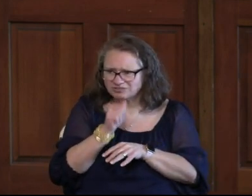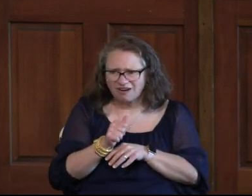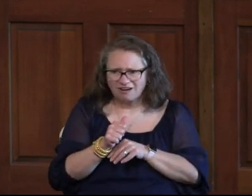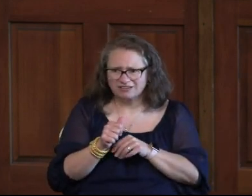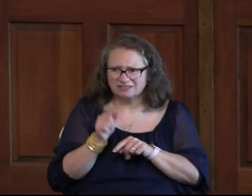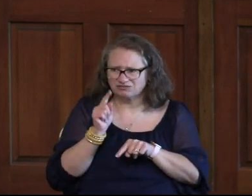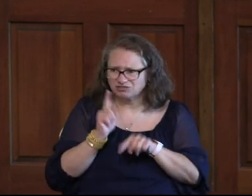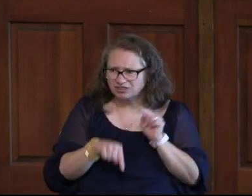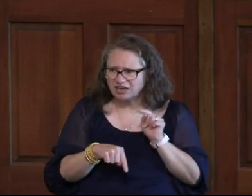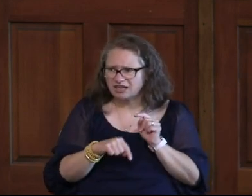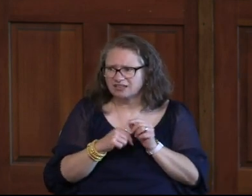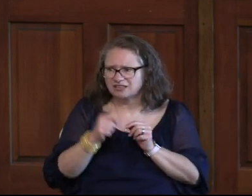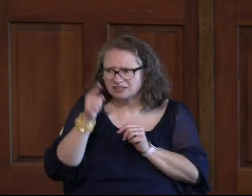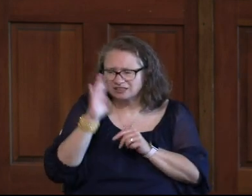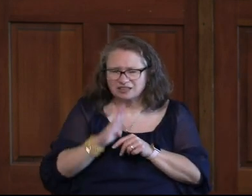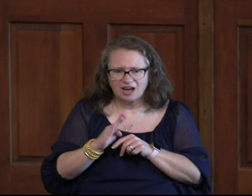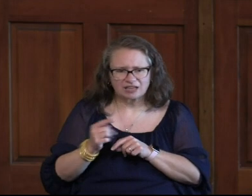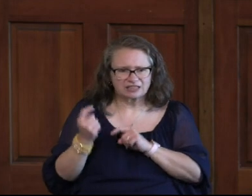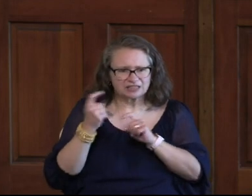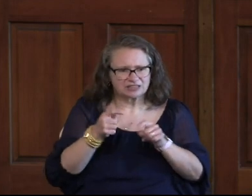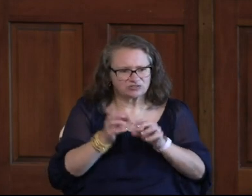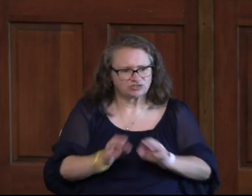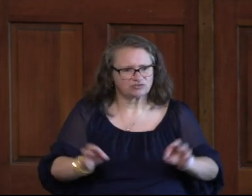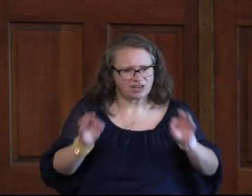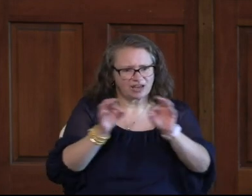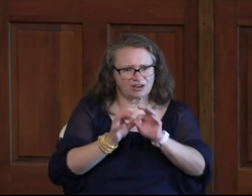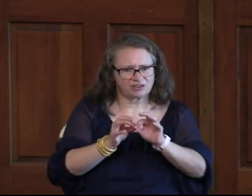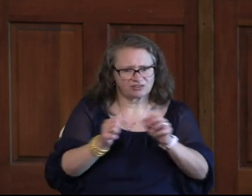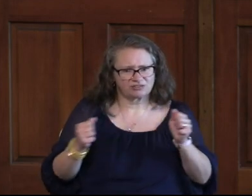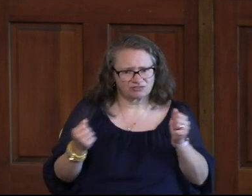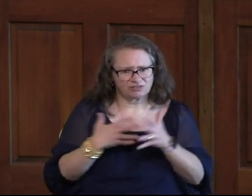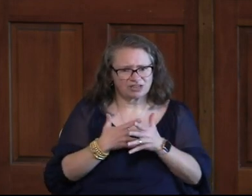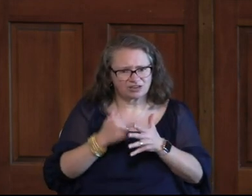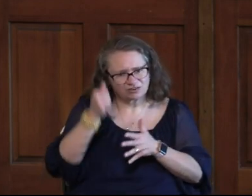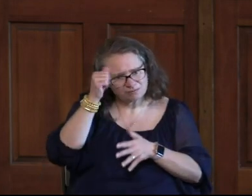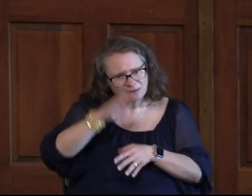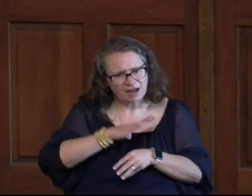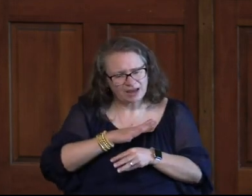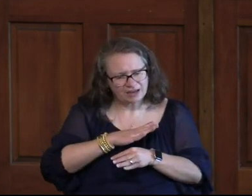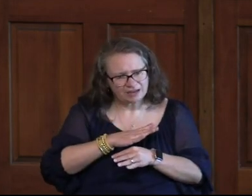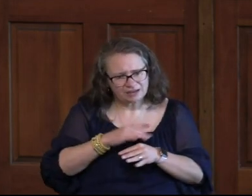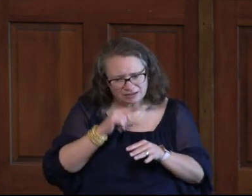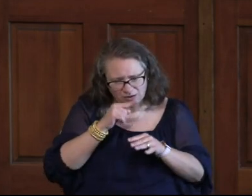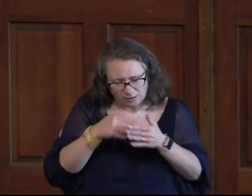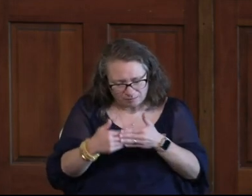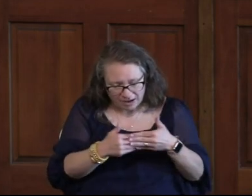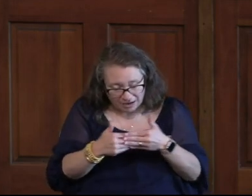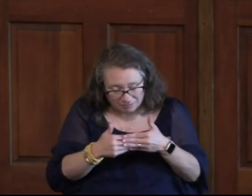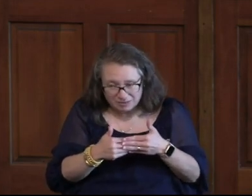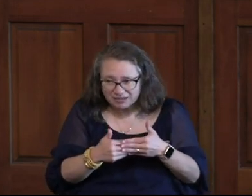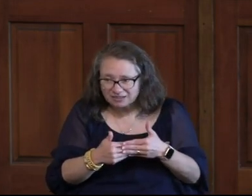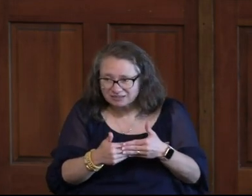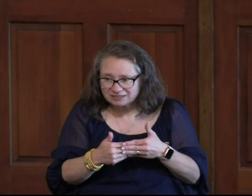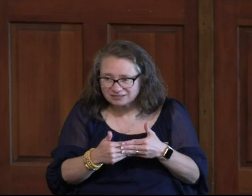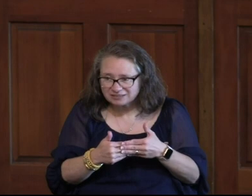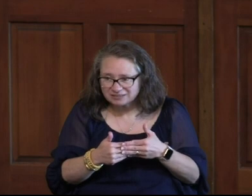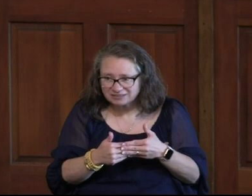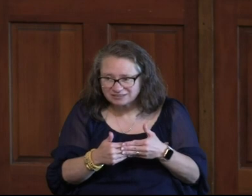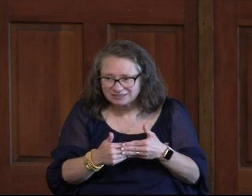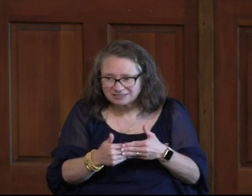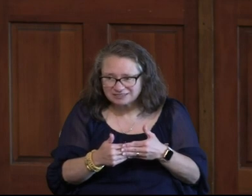That You Can't God Gives You Worth And Value The Fear Of Man Or Little Babies Is A Snare